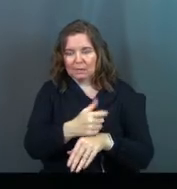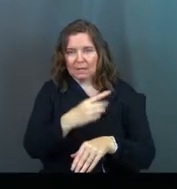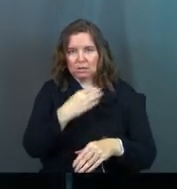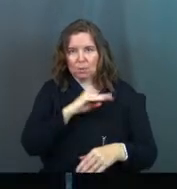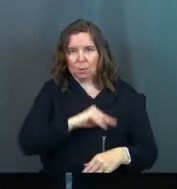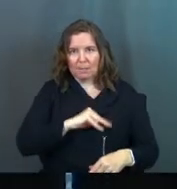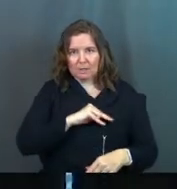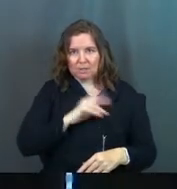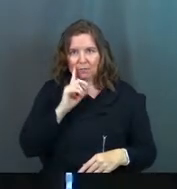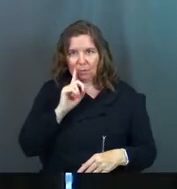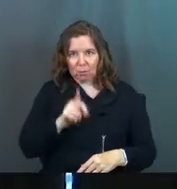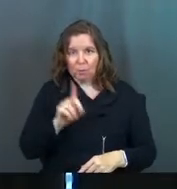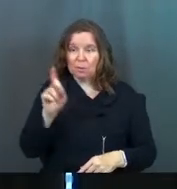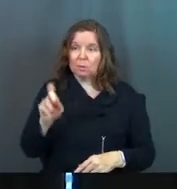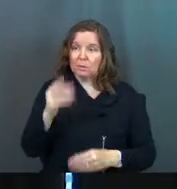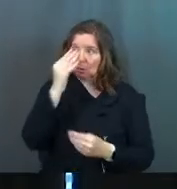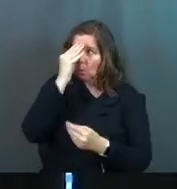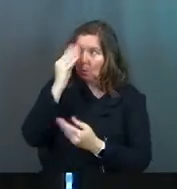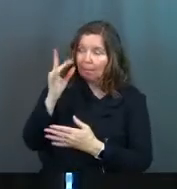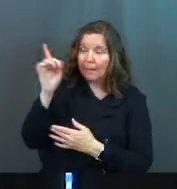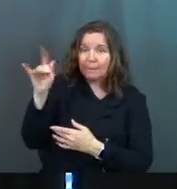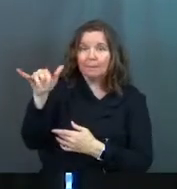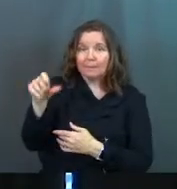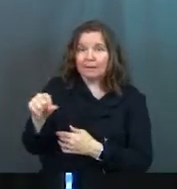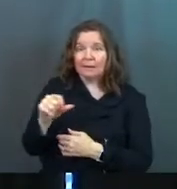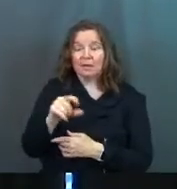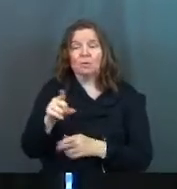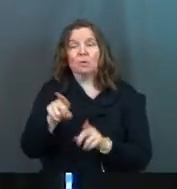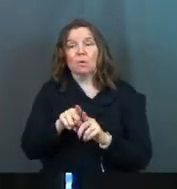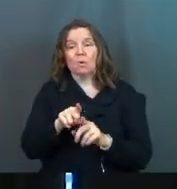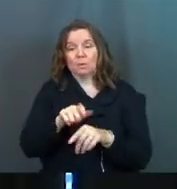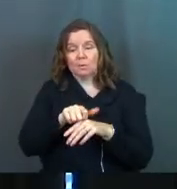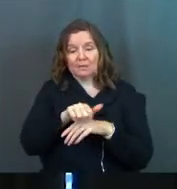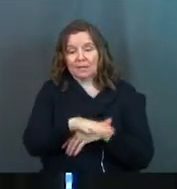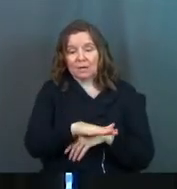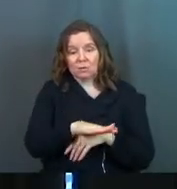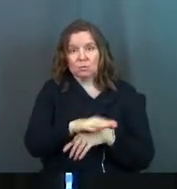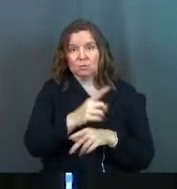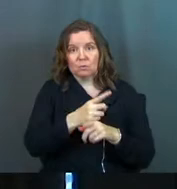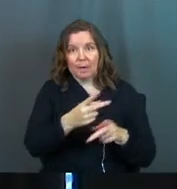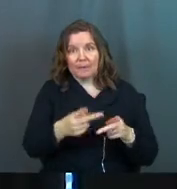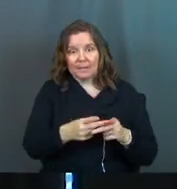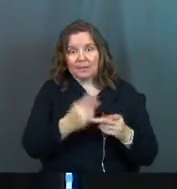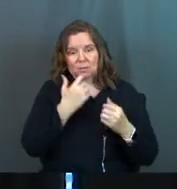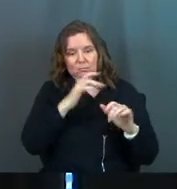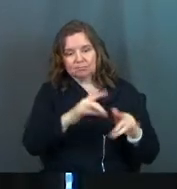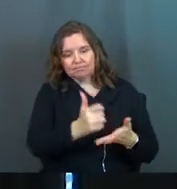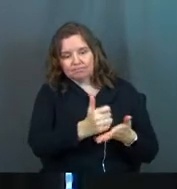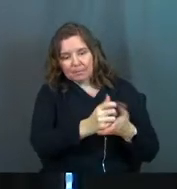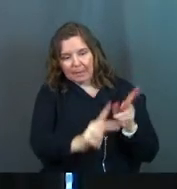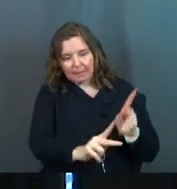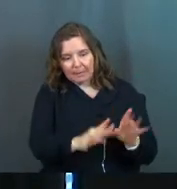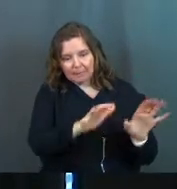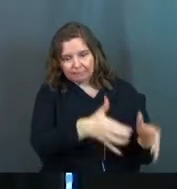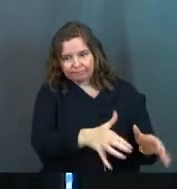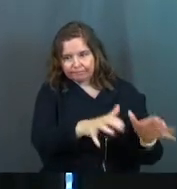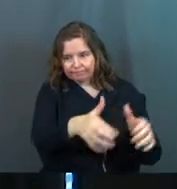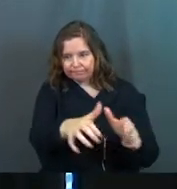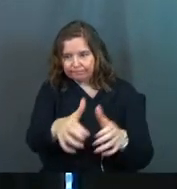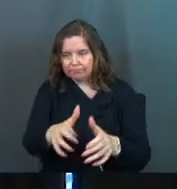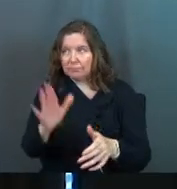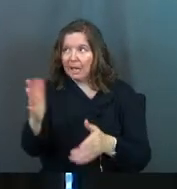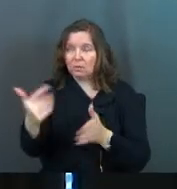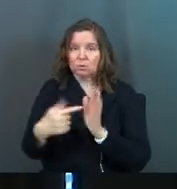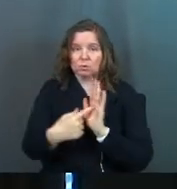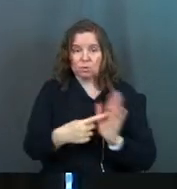mission for you. And you do need to obey Him. And He not only will send you on mission to be compassionate to people and to be His